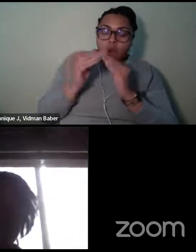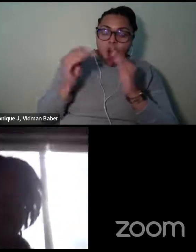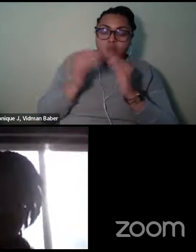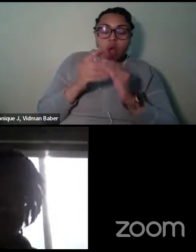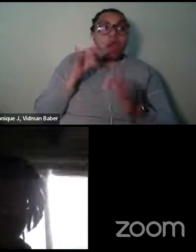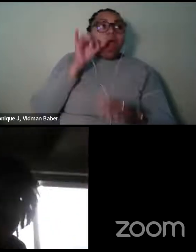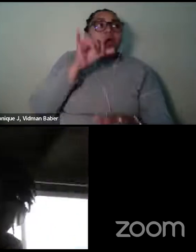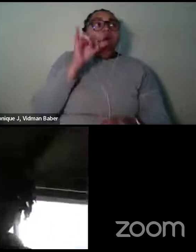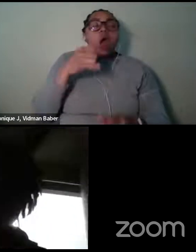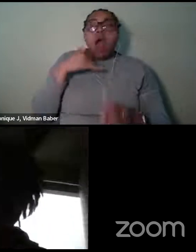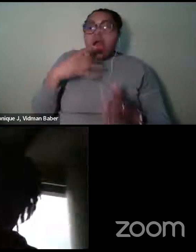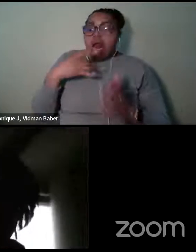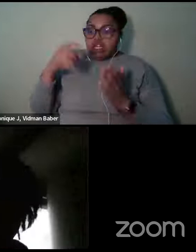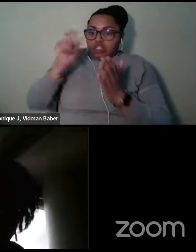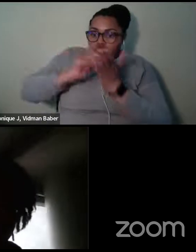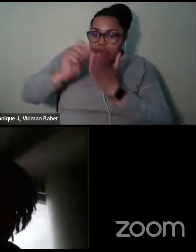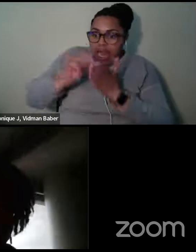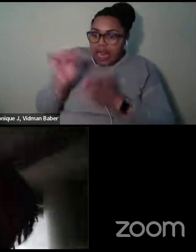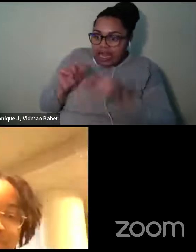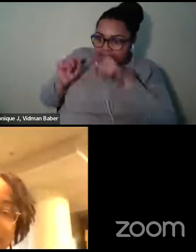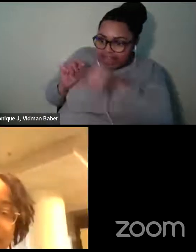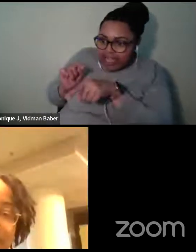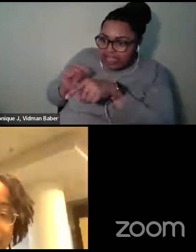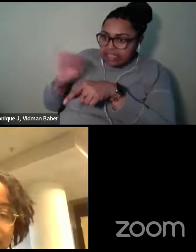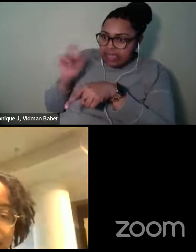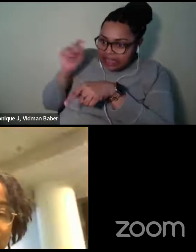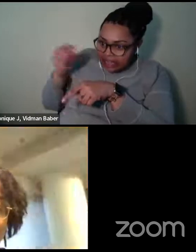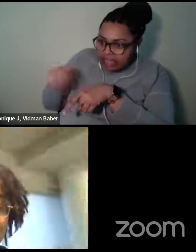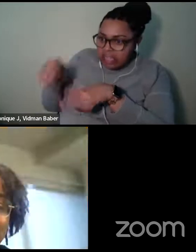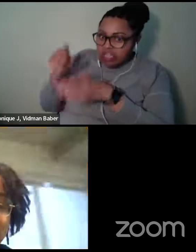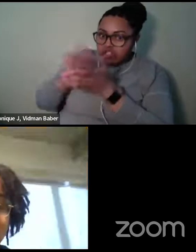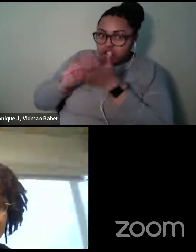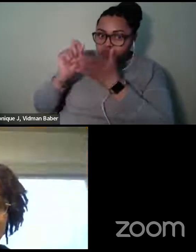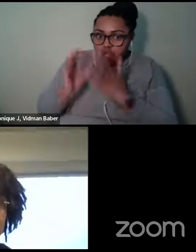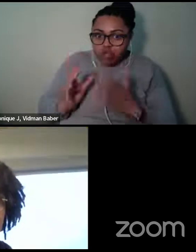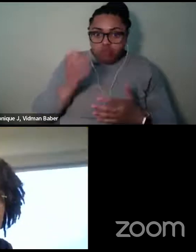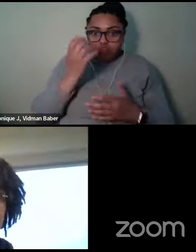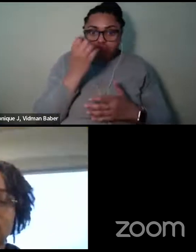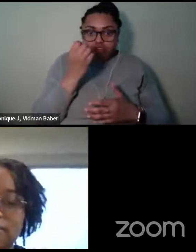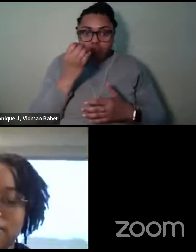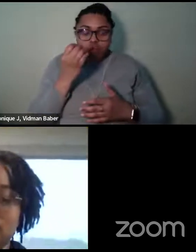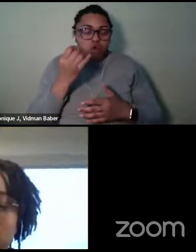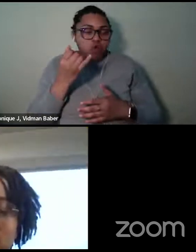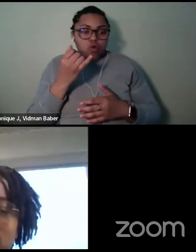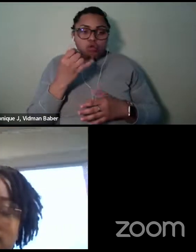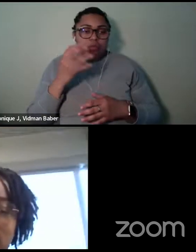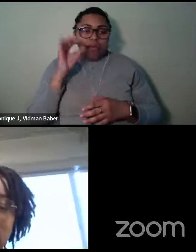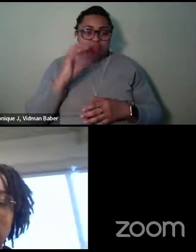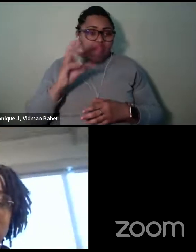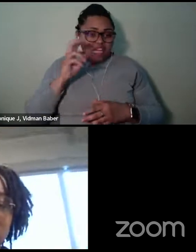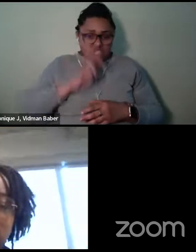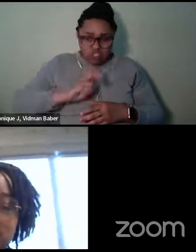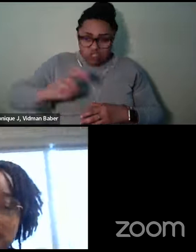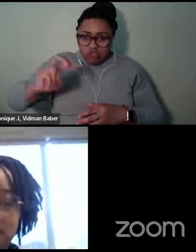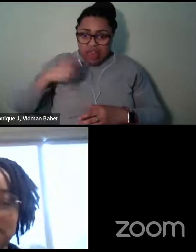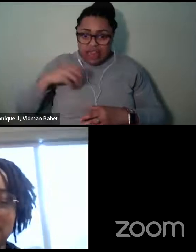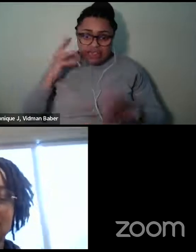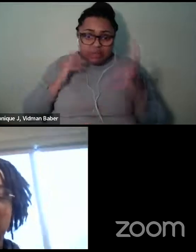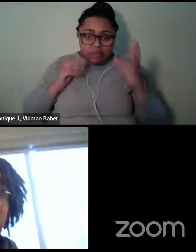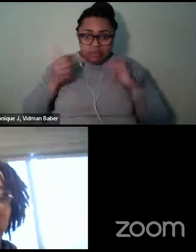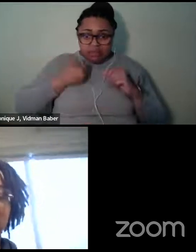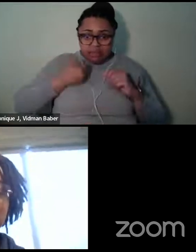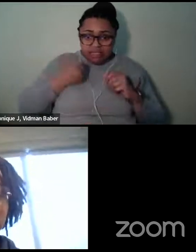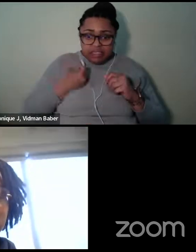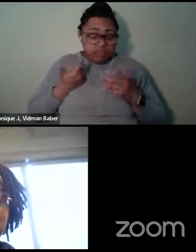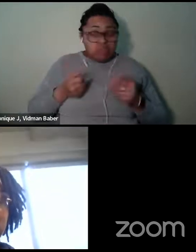this. So I can, I can write like these writers. So just being on that kind of a journey, um, and it, and